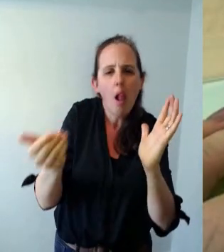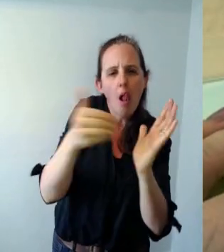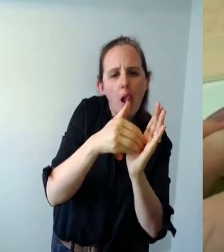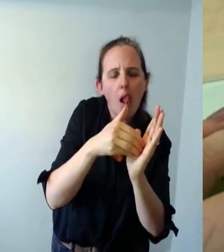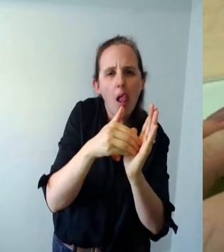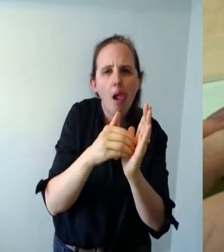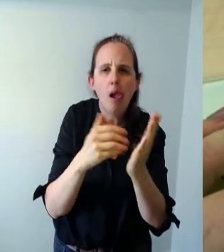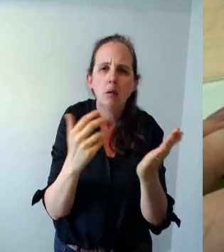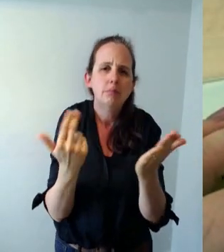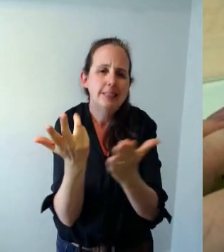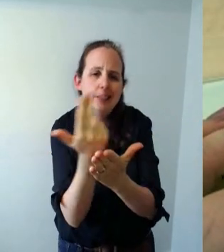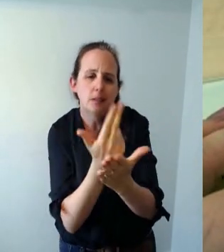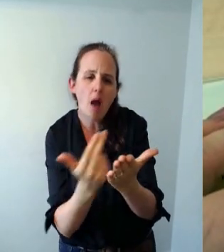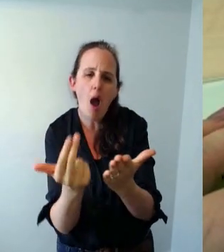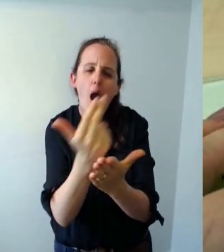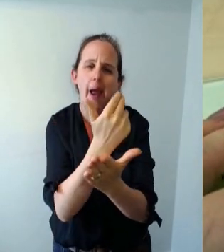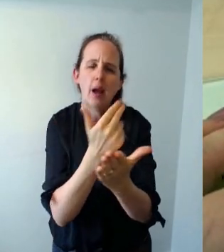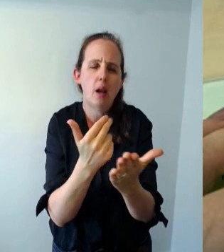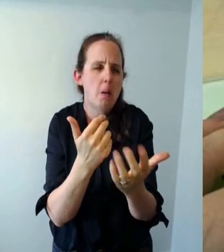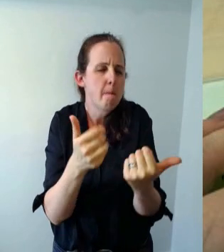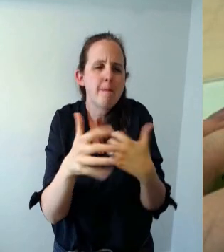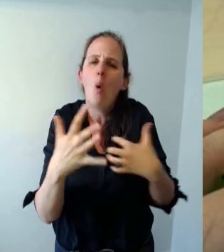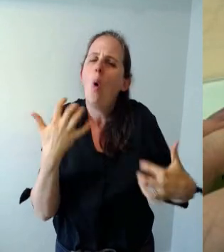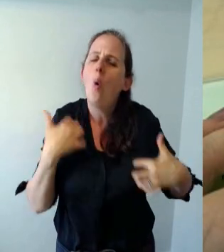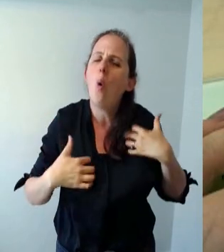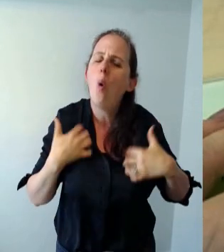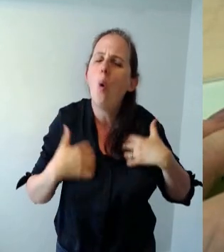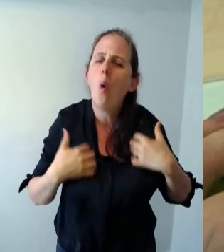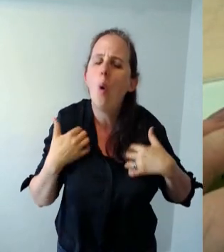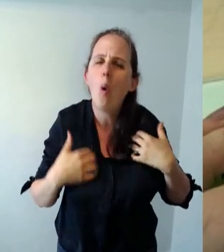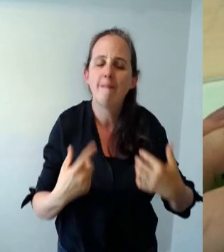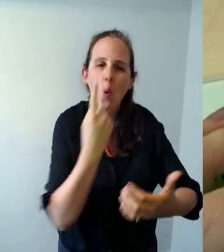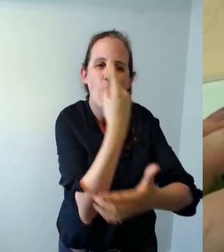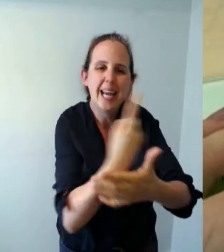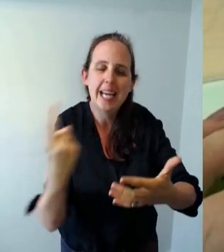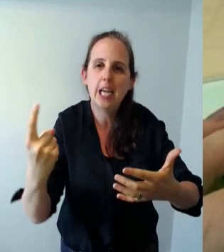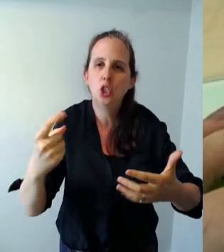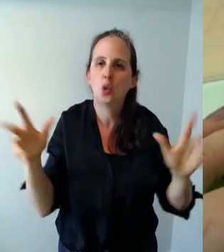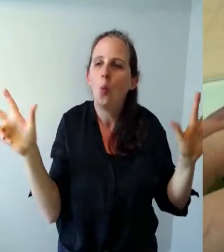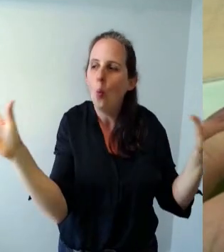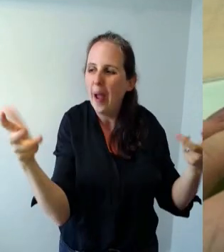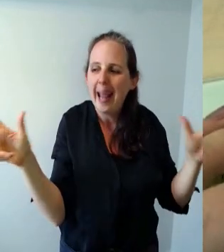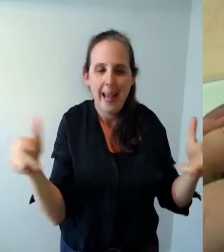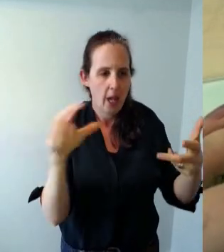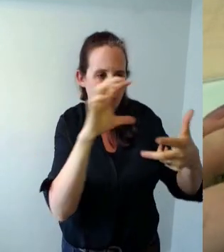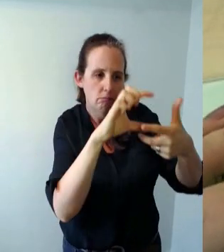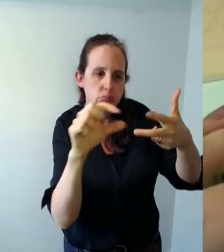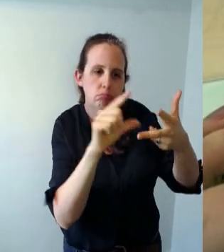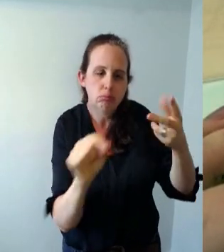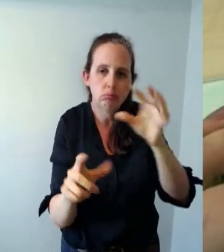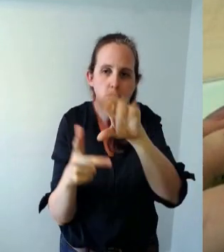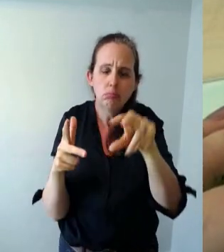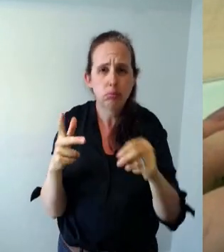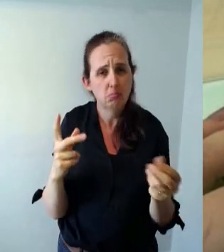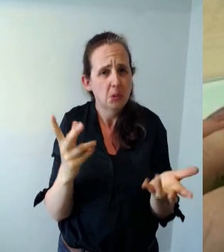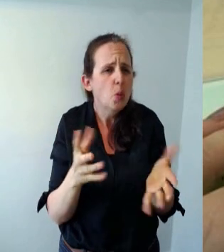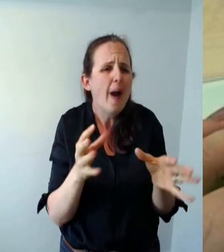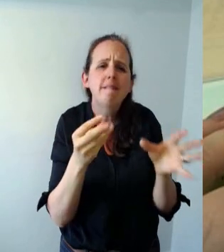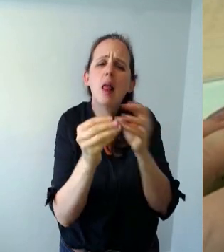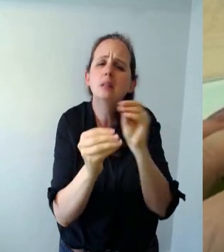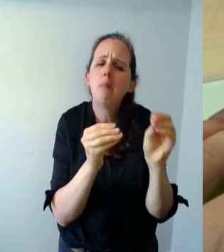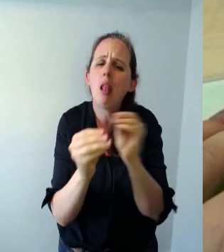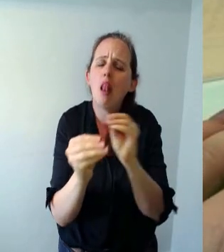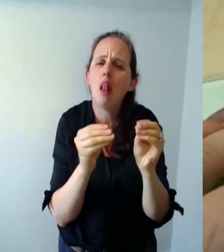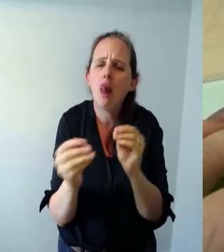them a little bit more interesting onto each of the wings now the tin is pretty soft and